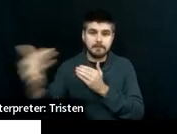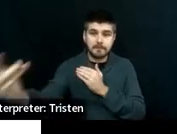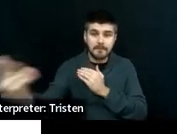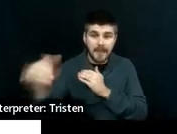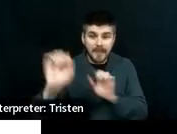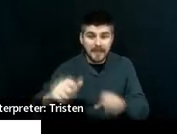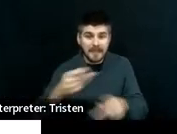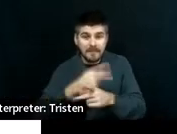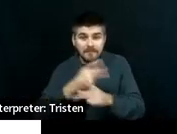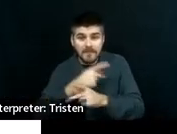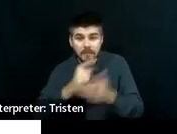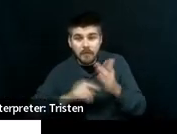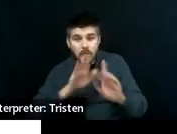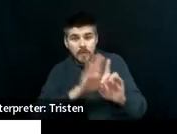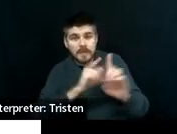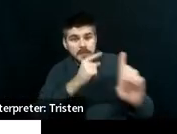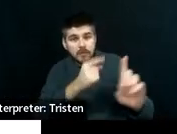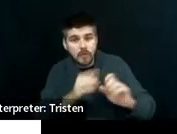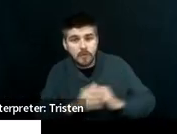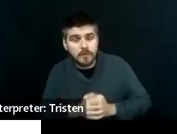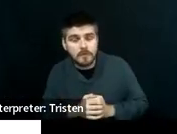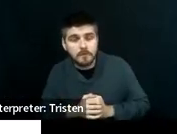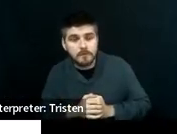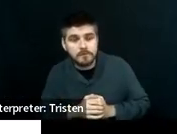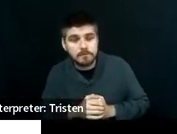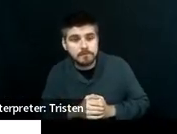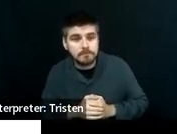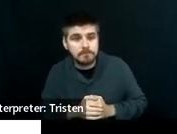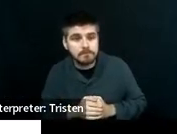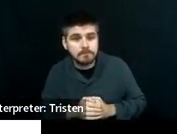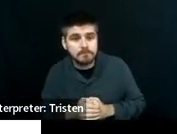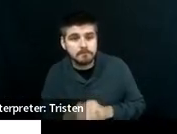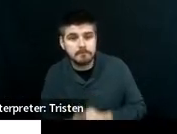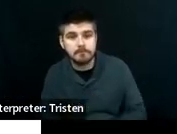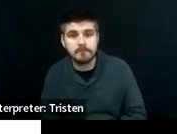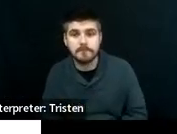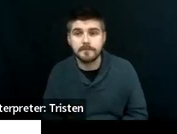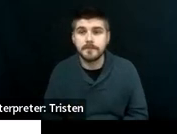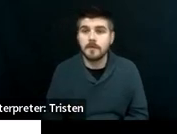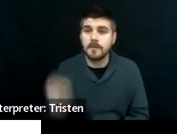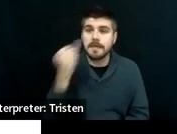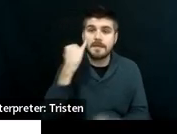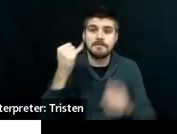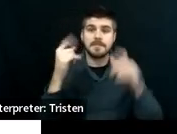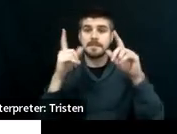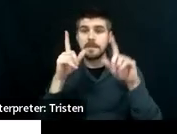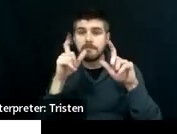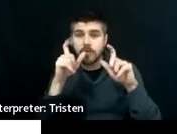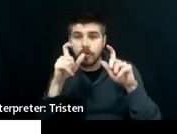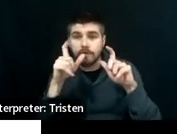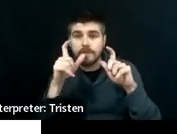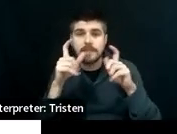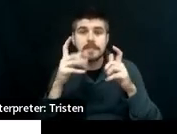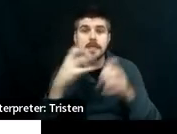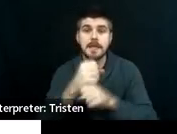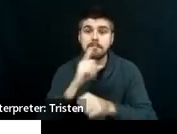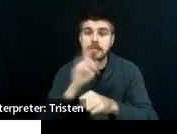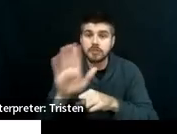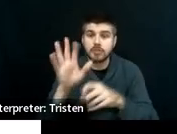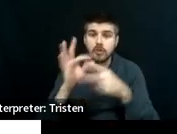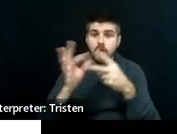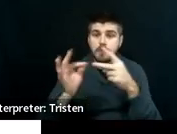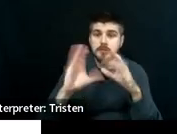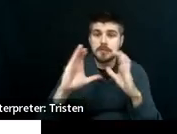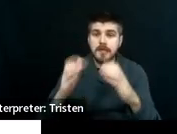That's what that means. So if it's, you know, photography, then make sure your electives are specific to